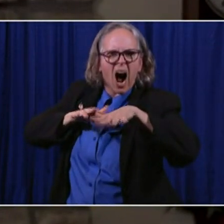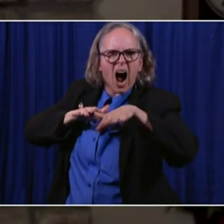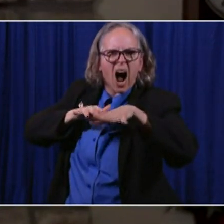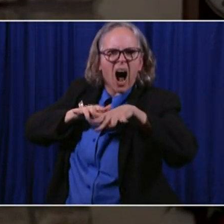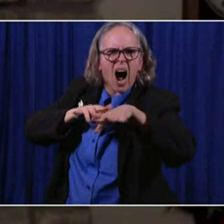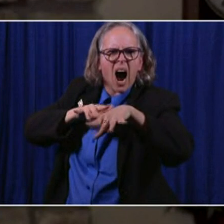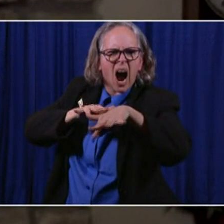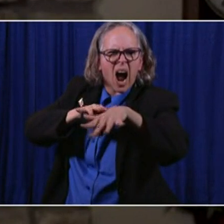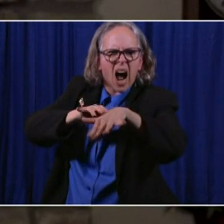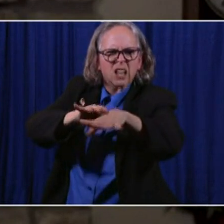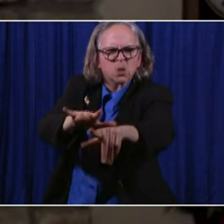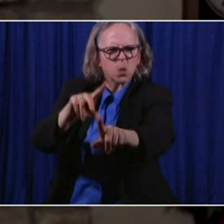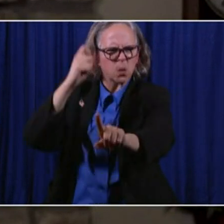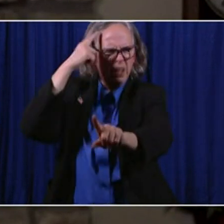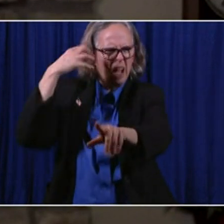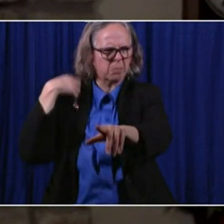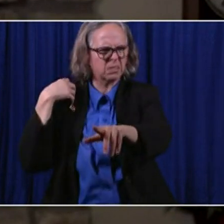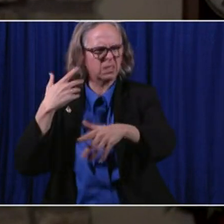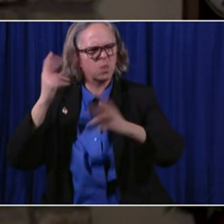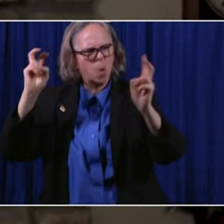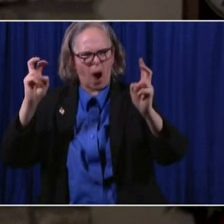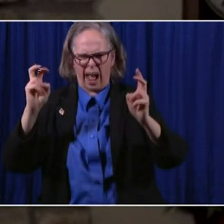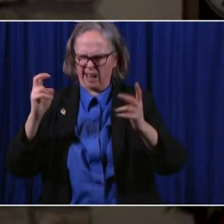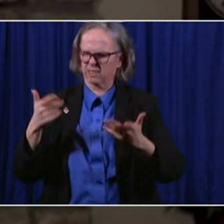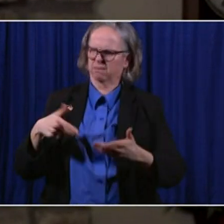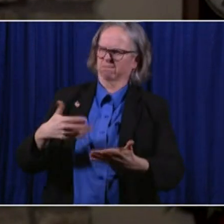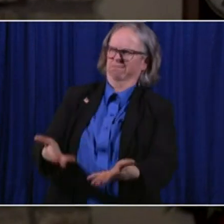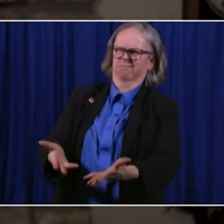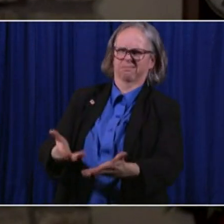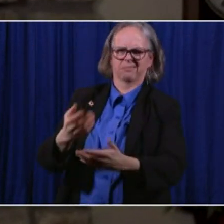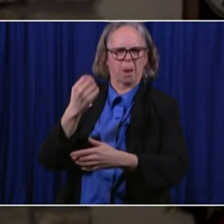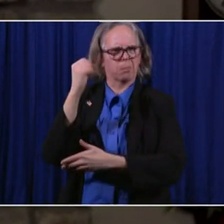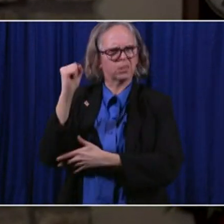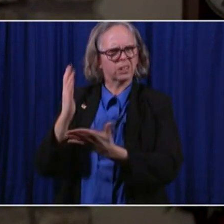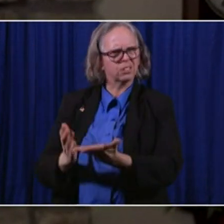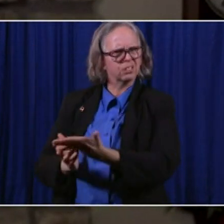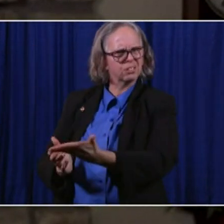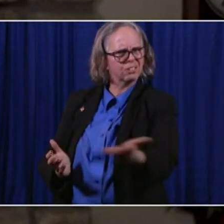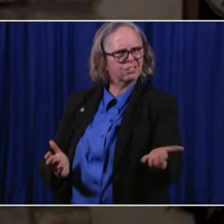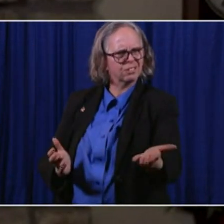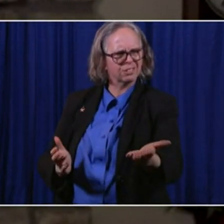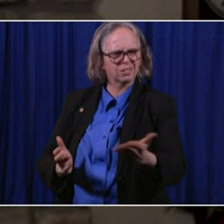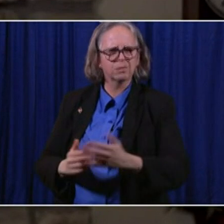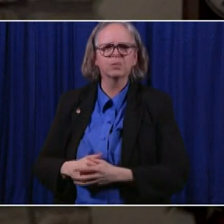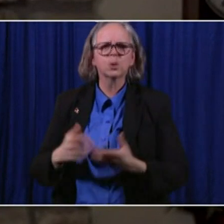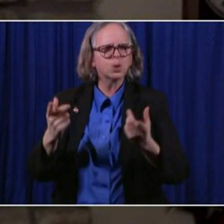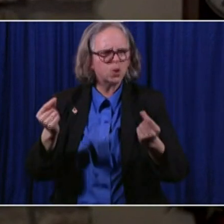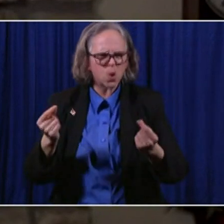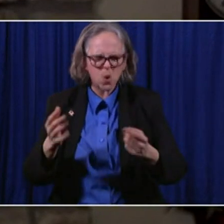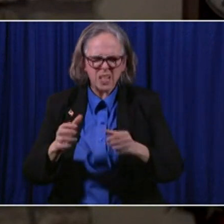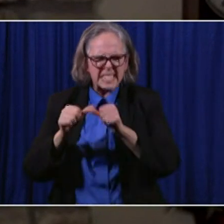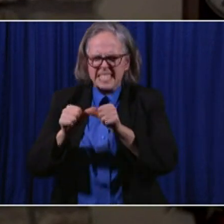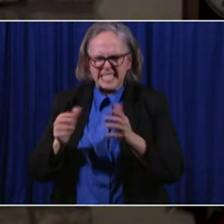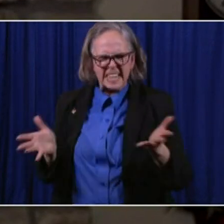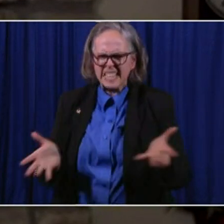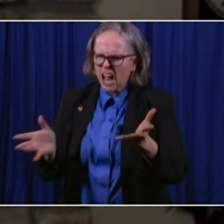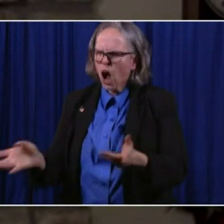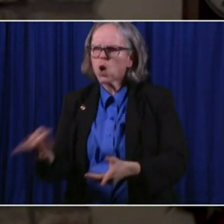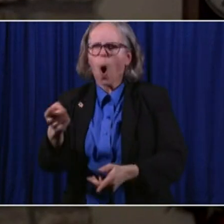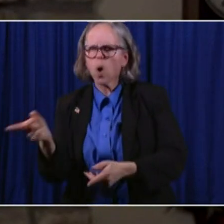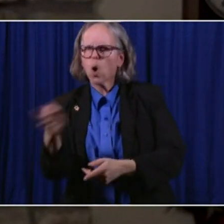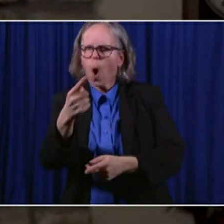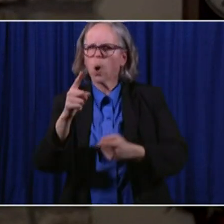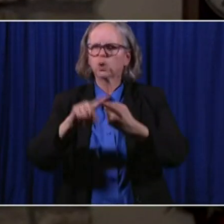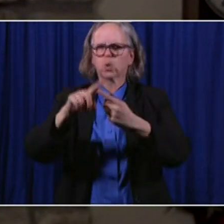protesters served only to fan those flames, encouraging the